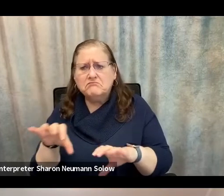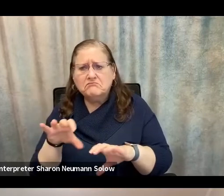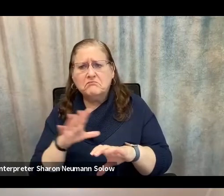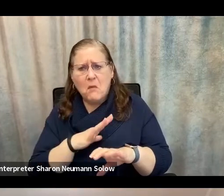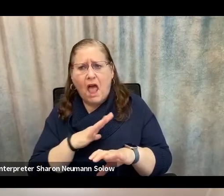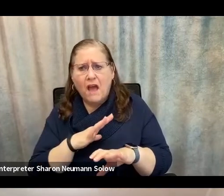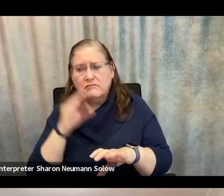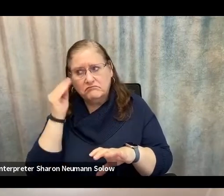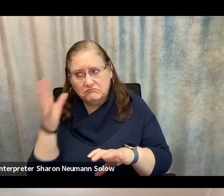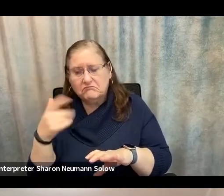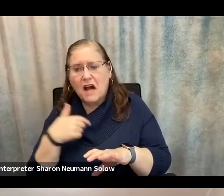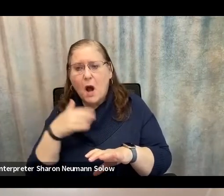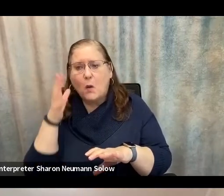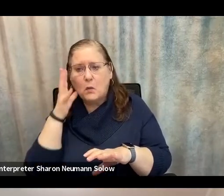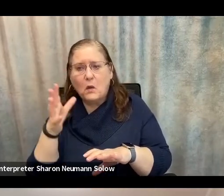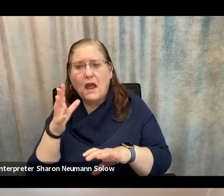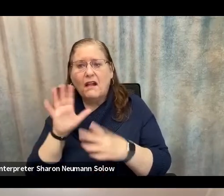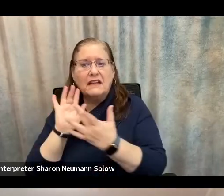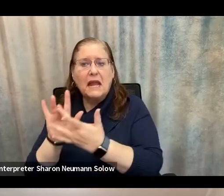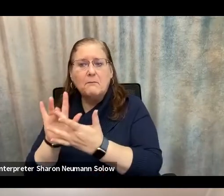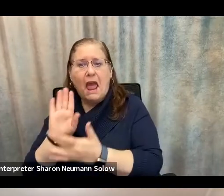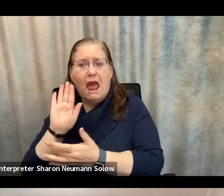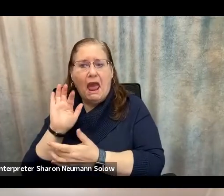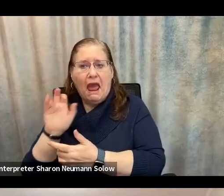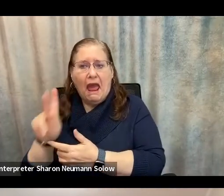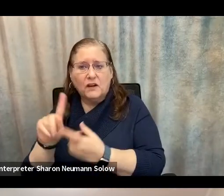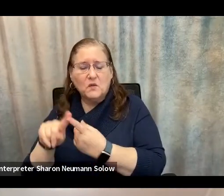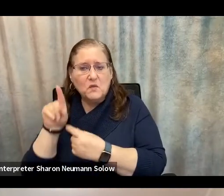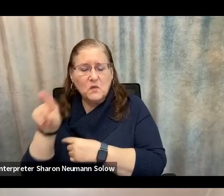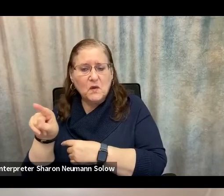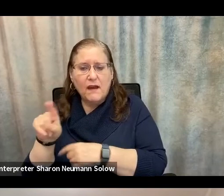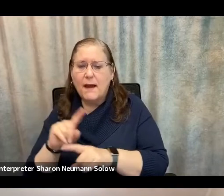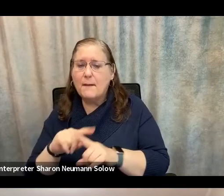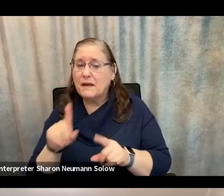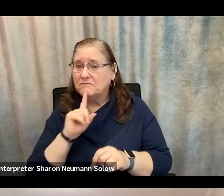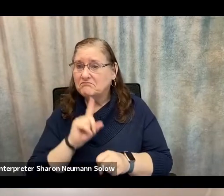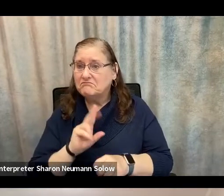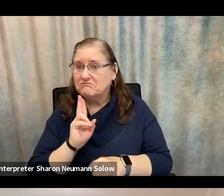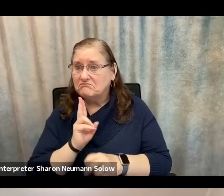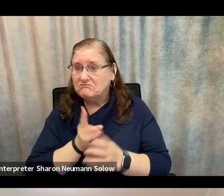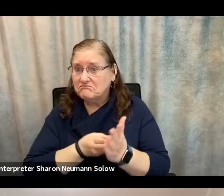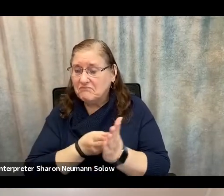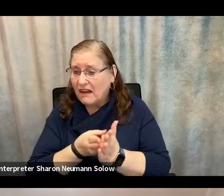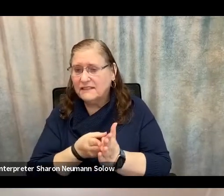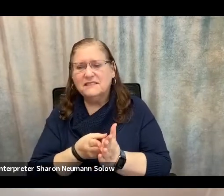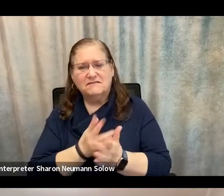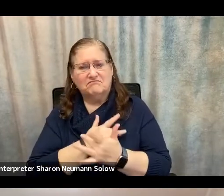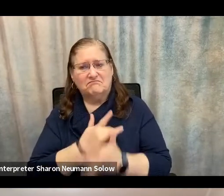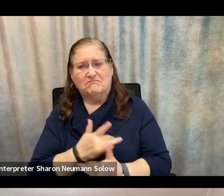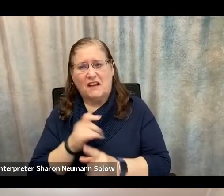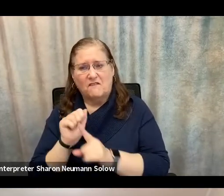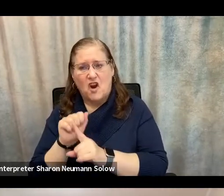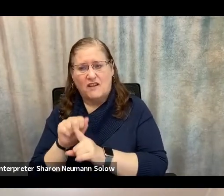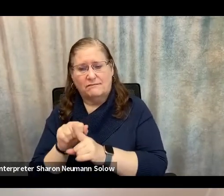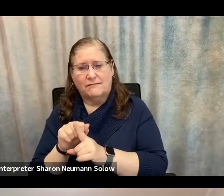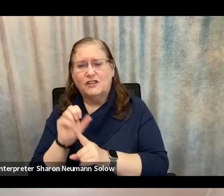I'll, I'll get back to you guys. But to be honest, in all likelihood, it is a fraud scheme. And I would encourage you